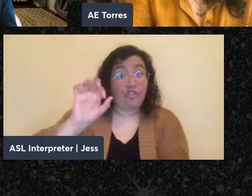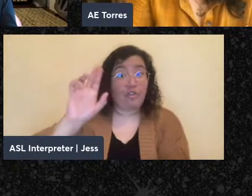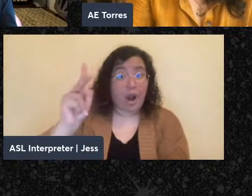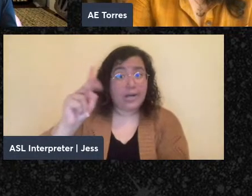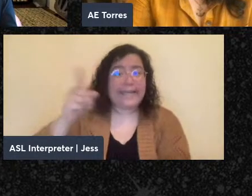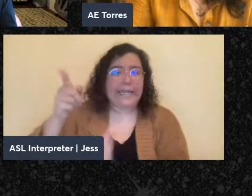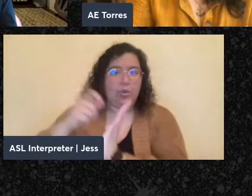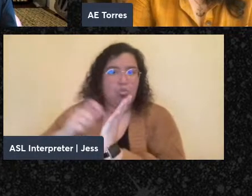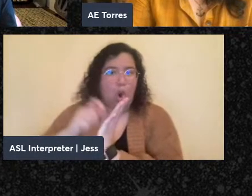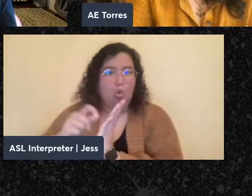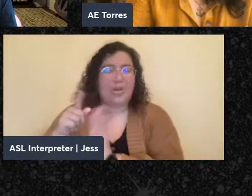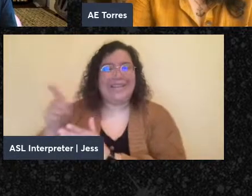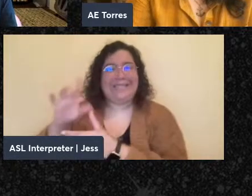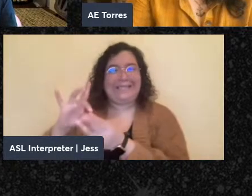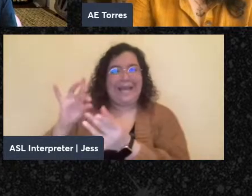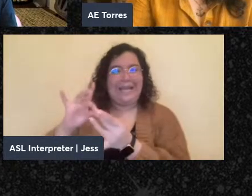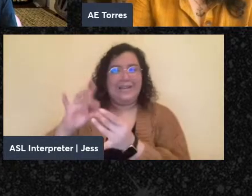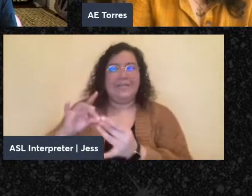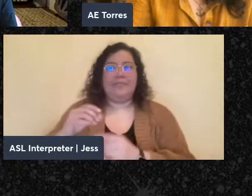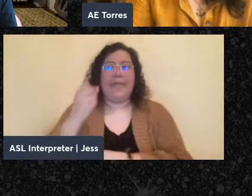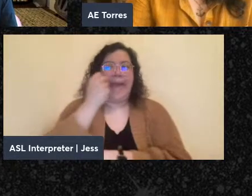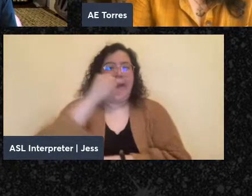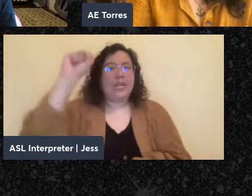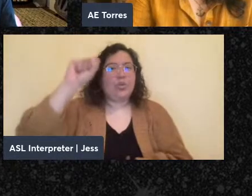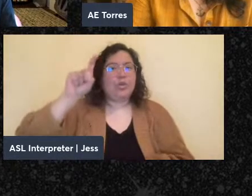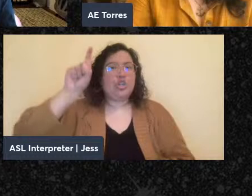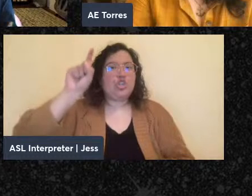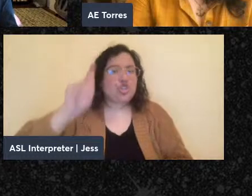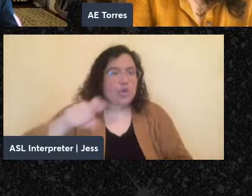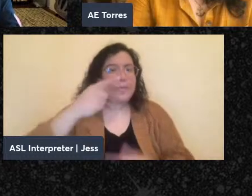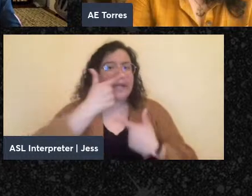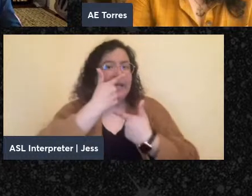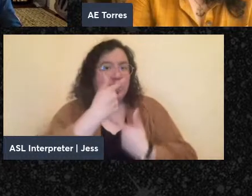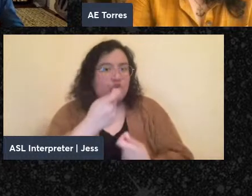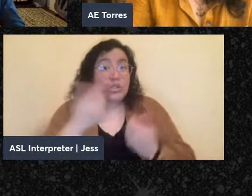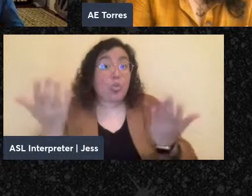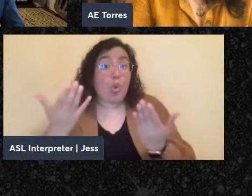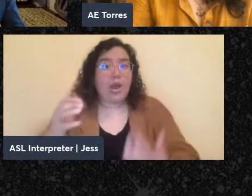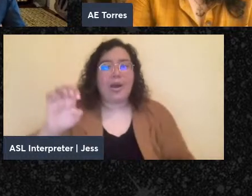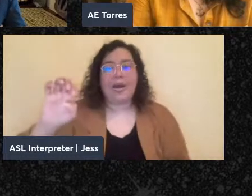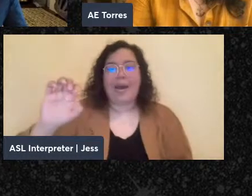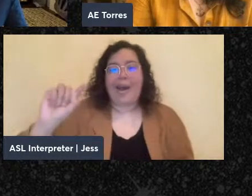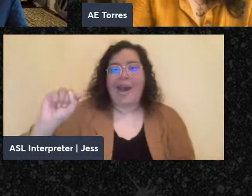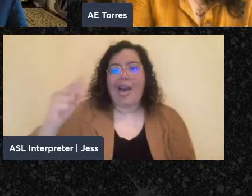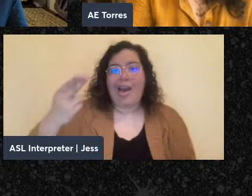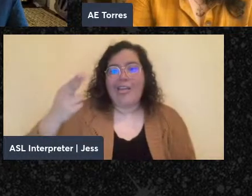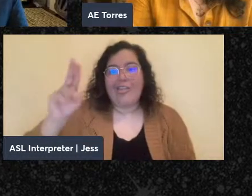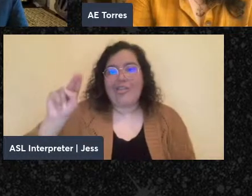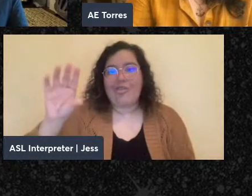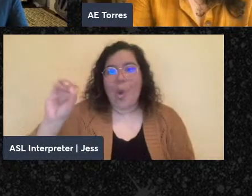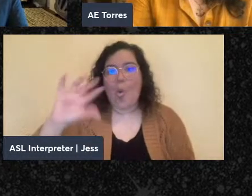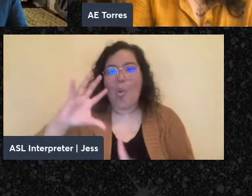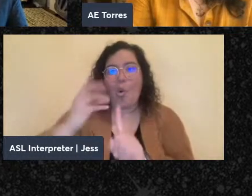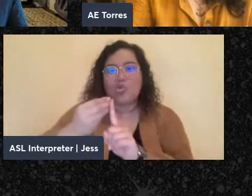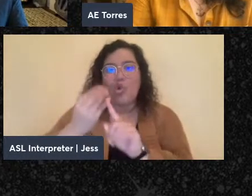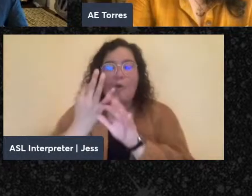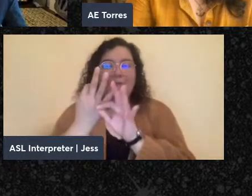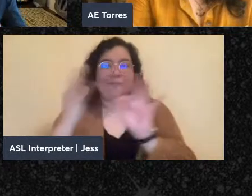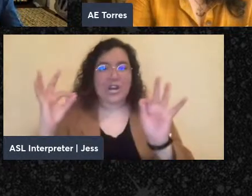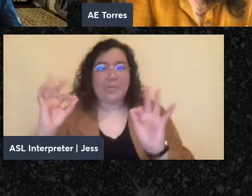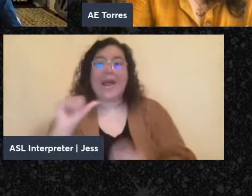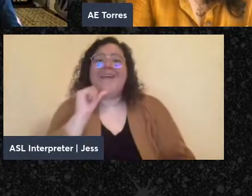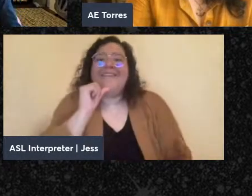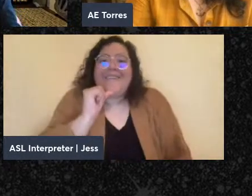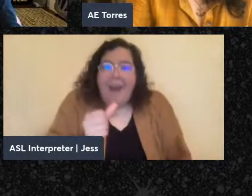put it was that anarchists should be interested in what he called ethnocultural freedom, as opposed to, in his words,